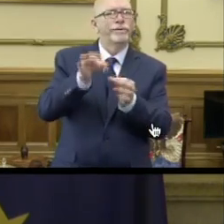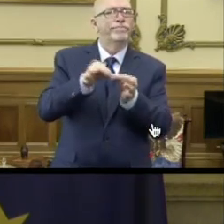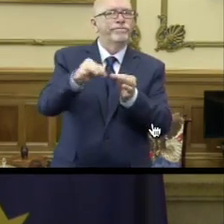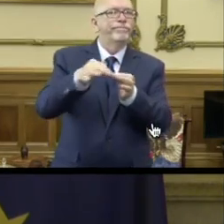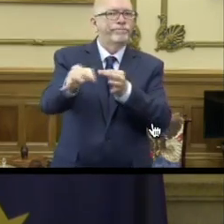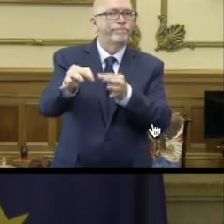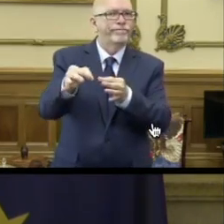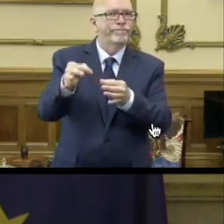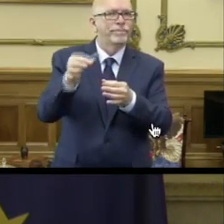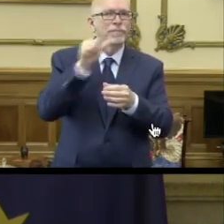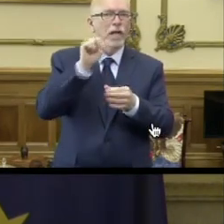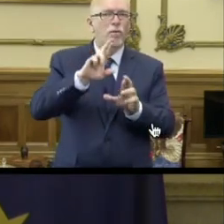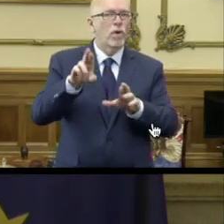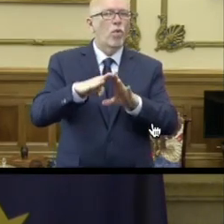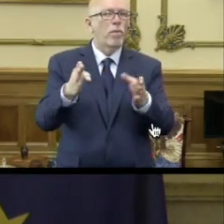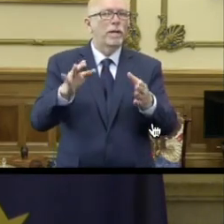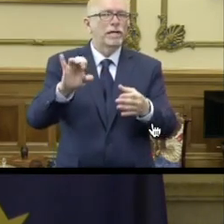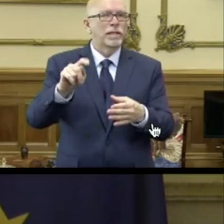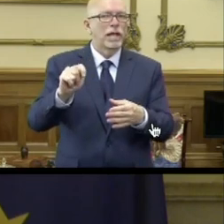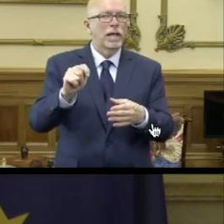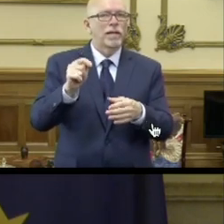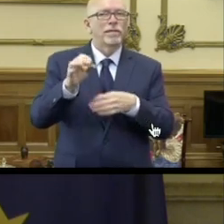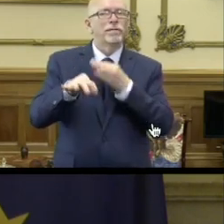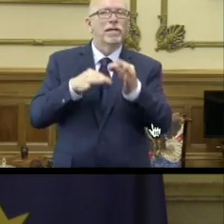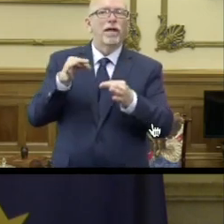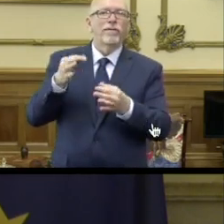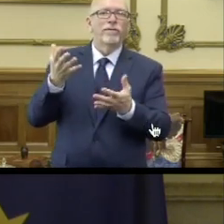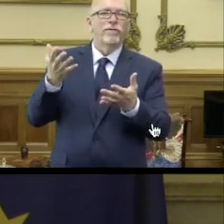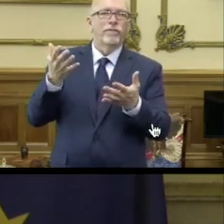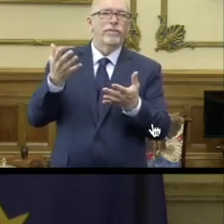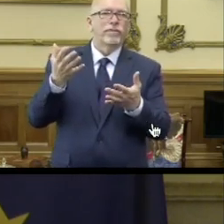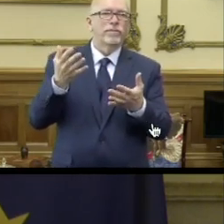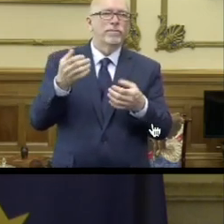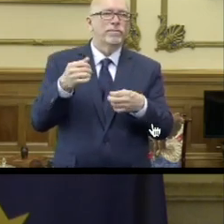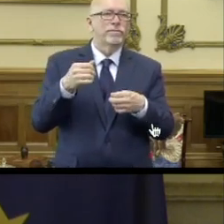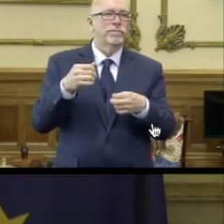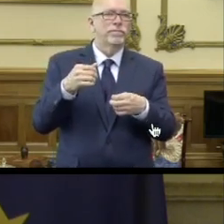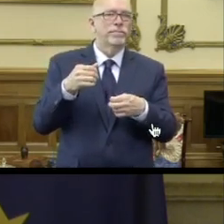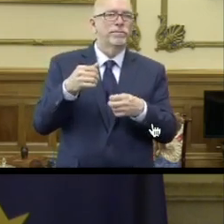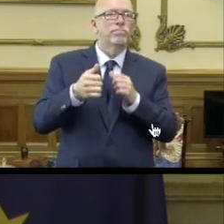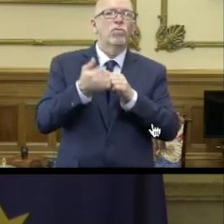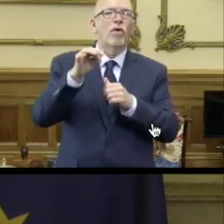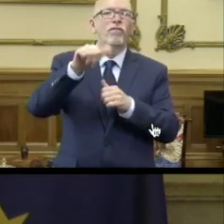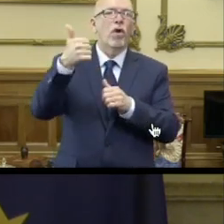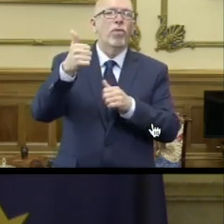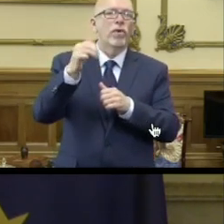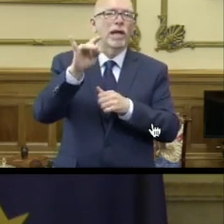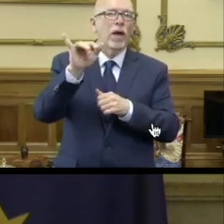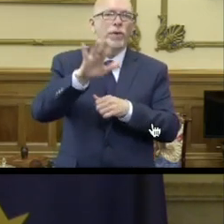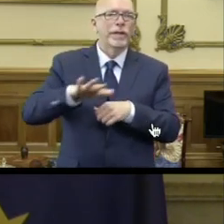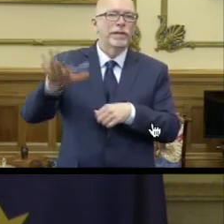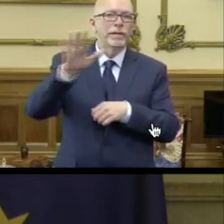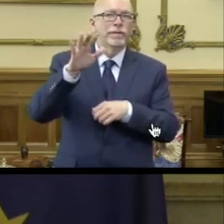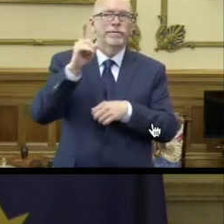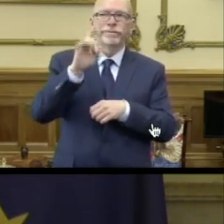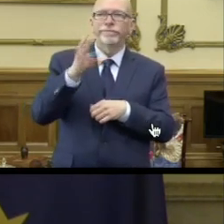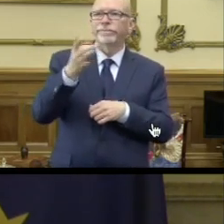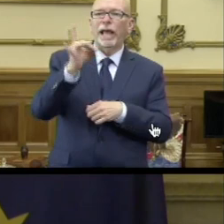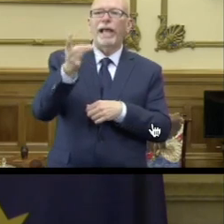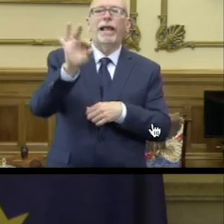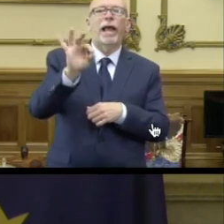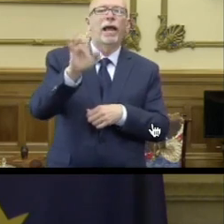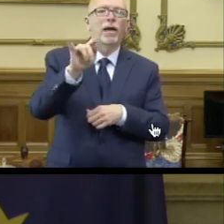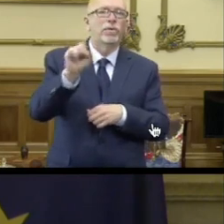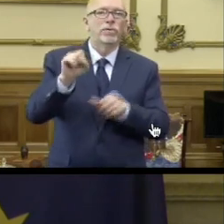as opposed to most of the state in terms of 89